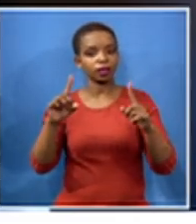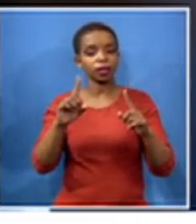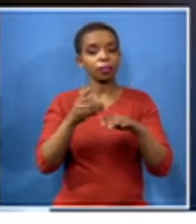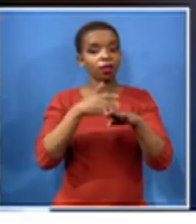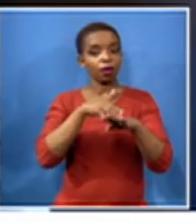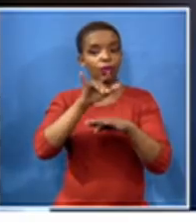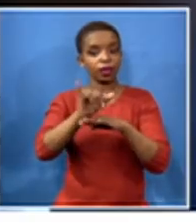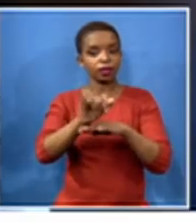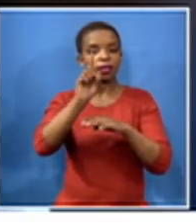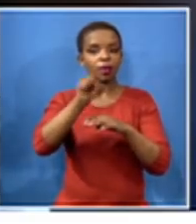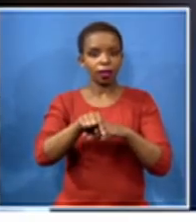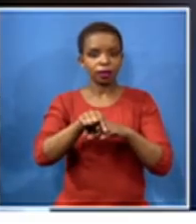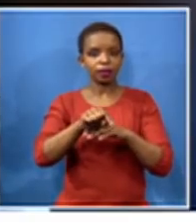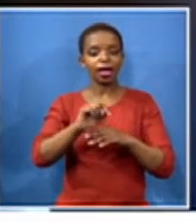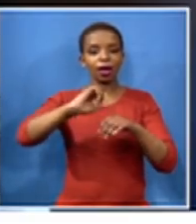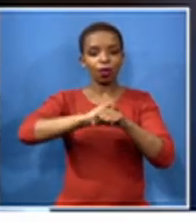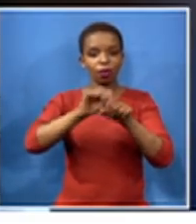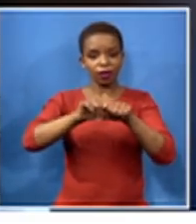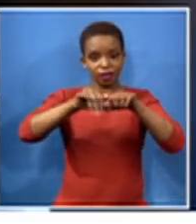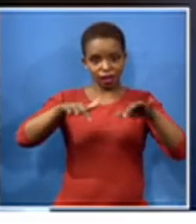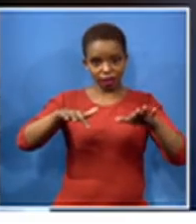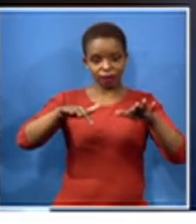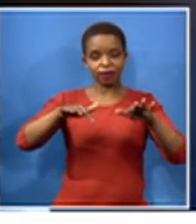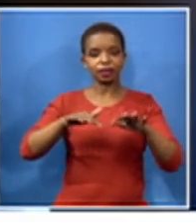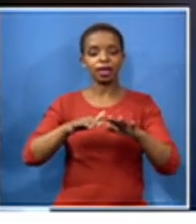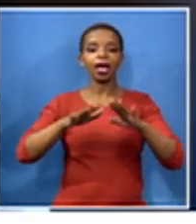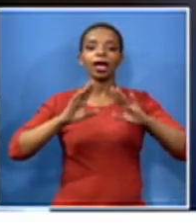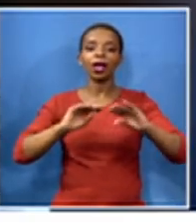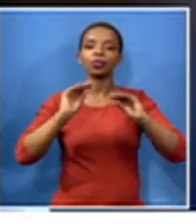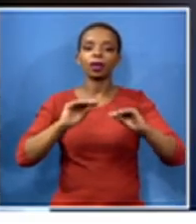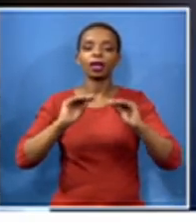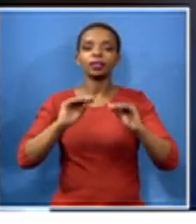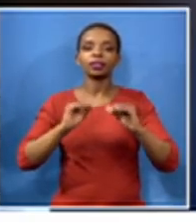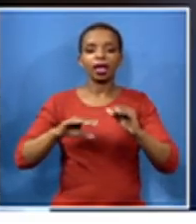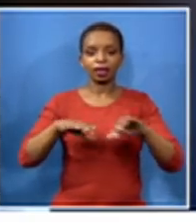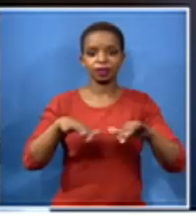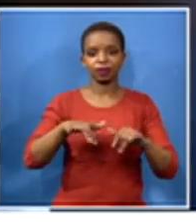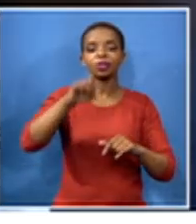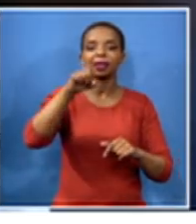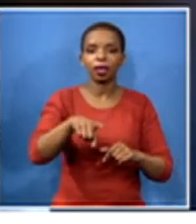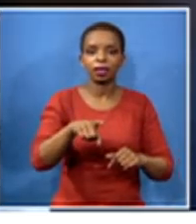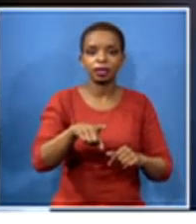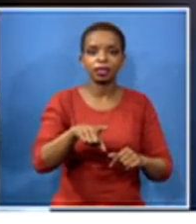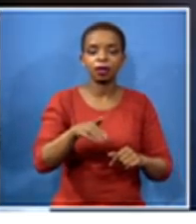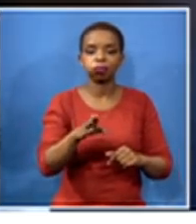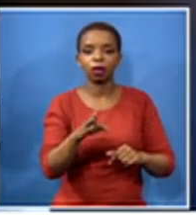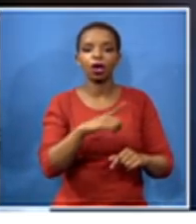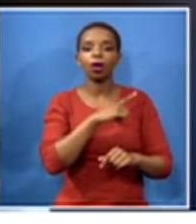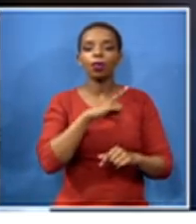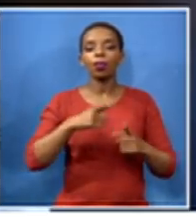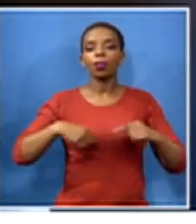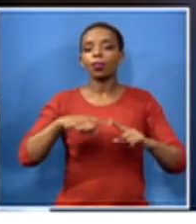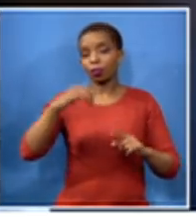educational attack team well we know uh the country with the common enemy and invisible enemy